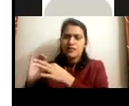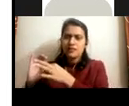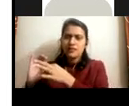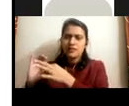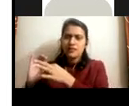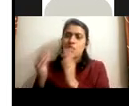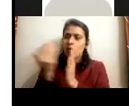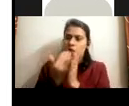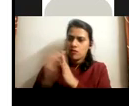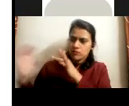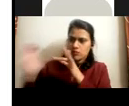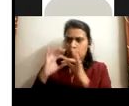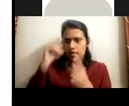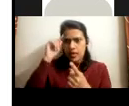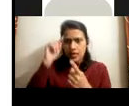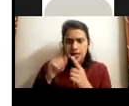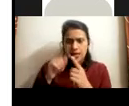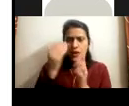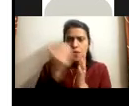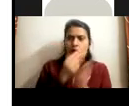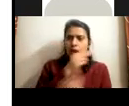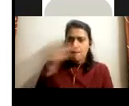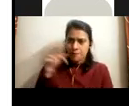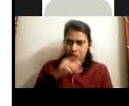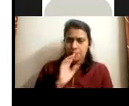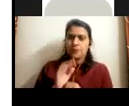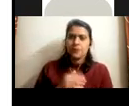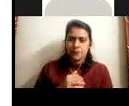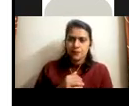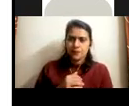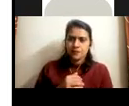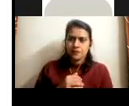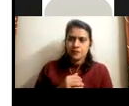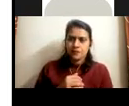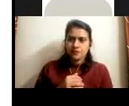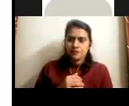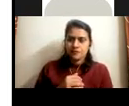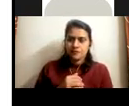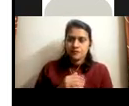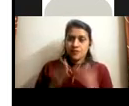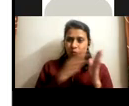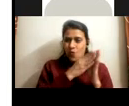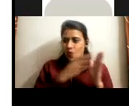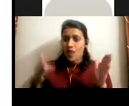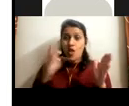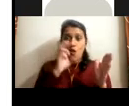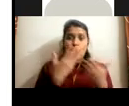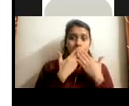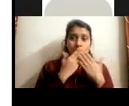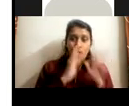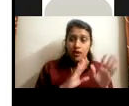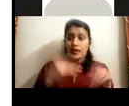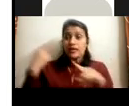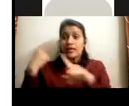such a program. This pre-select the, the, the interns, um, during the gap period, we are able to address English